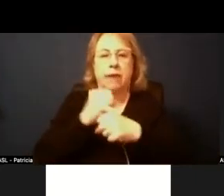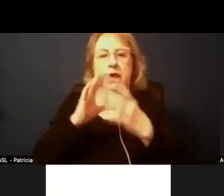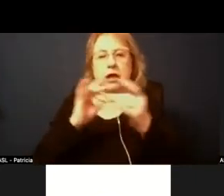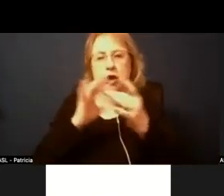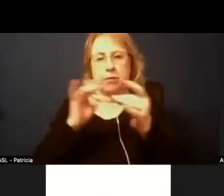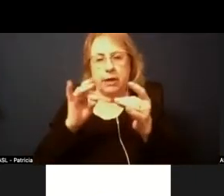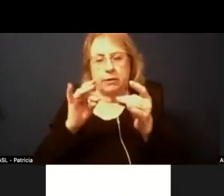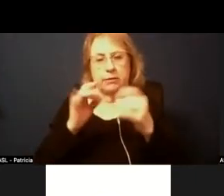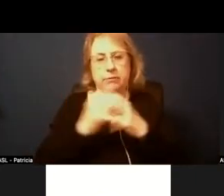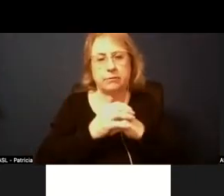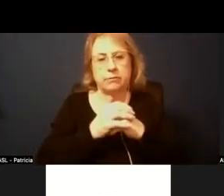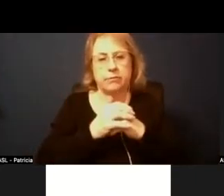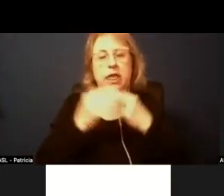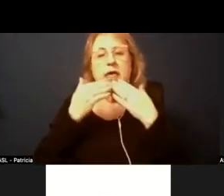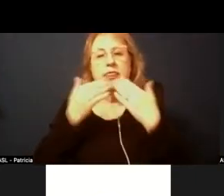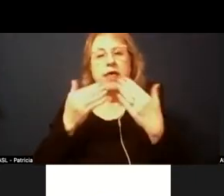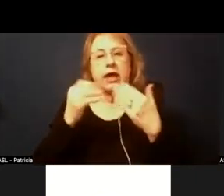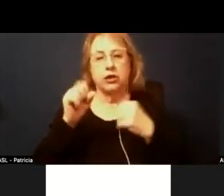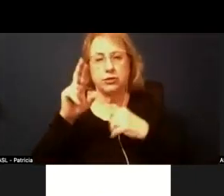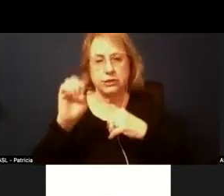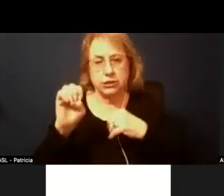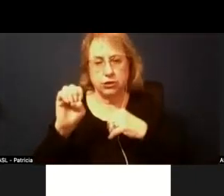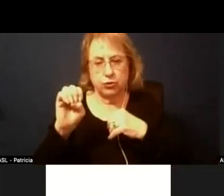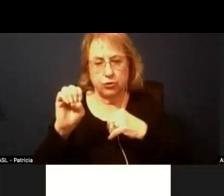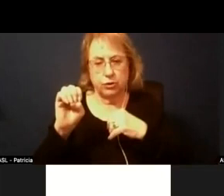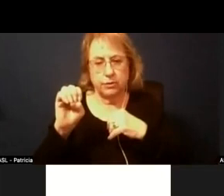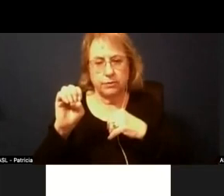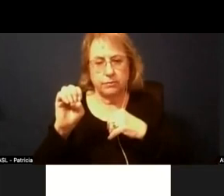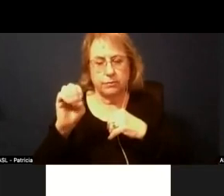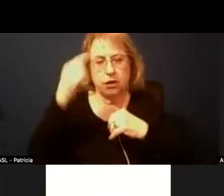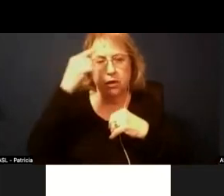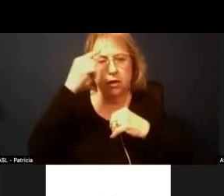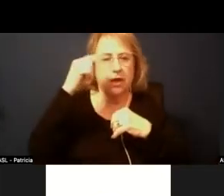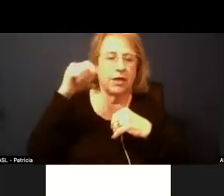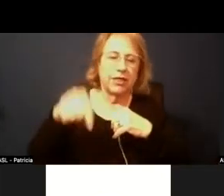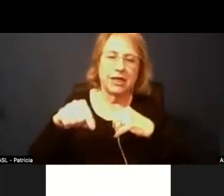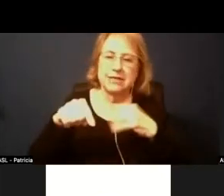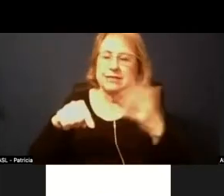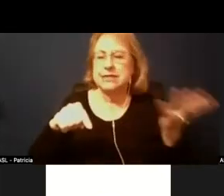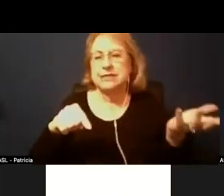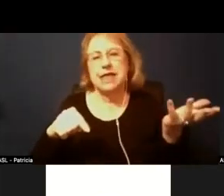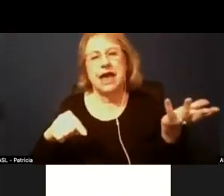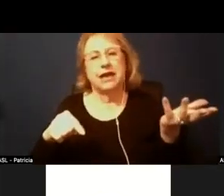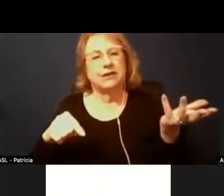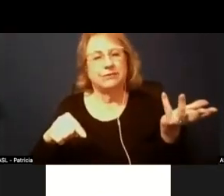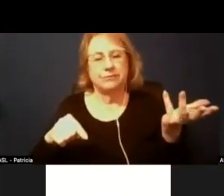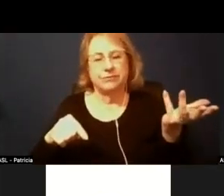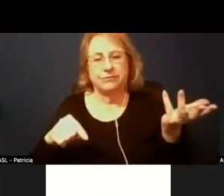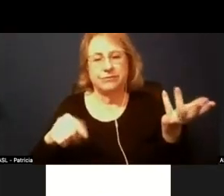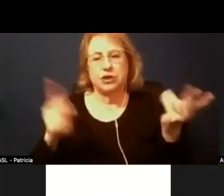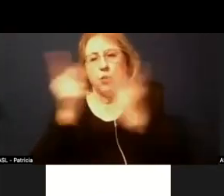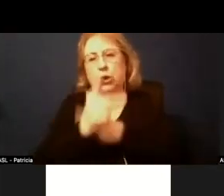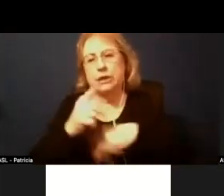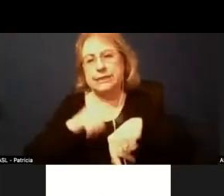um uh thank you sue for this um this is just like that like you said earlier like the worst time of year